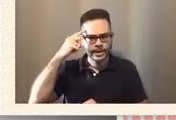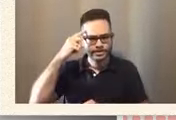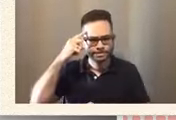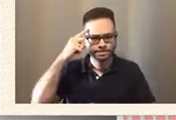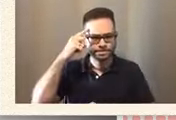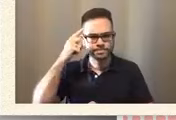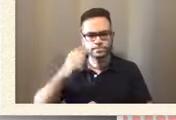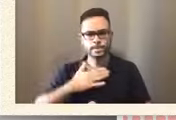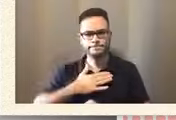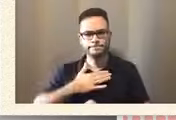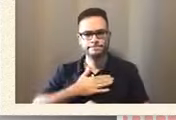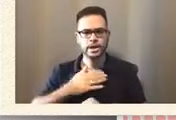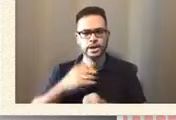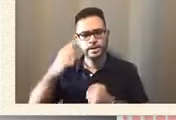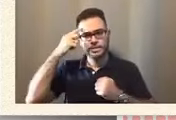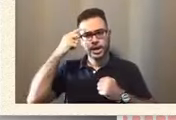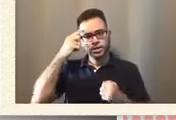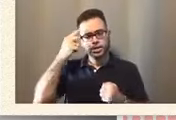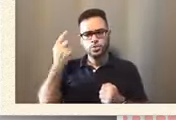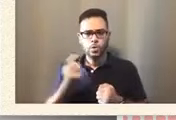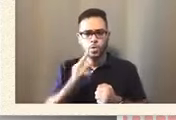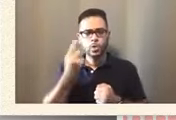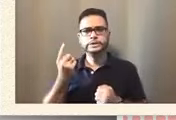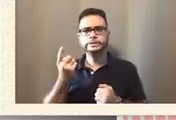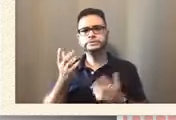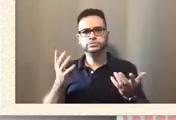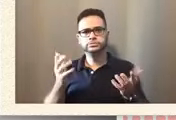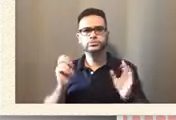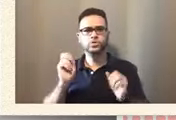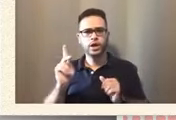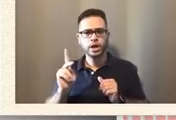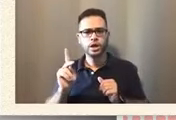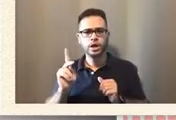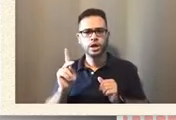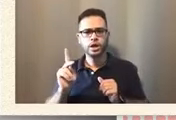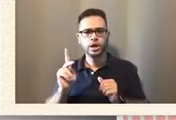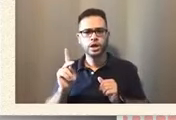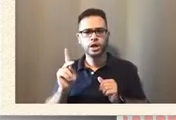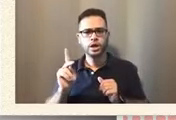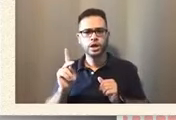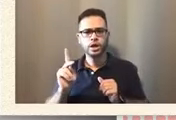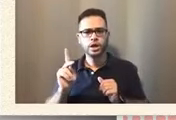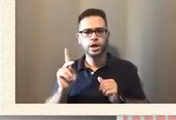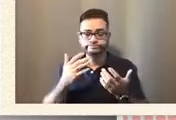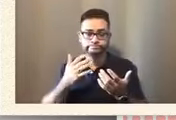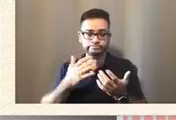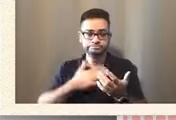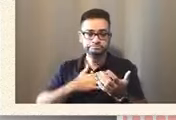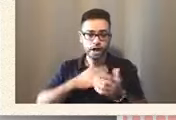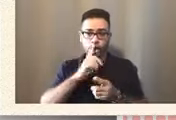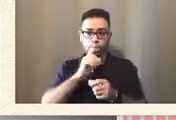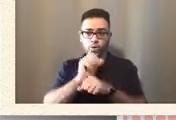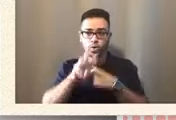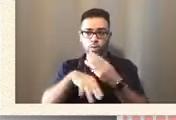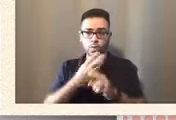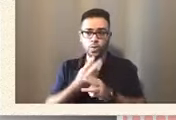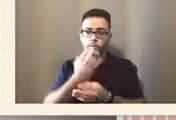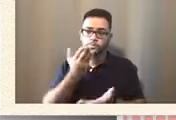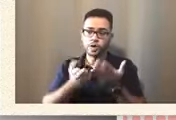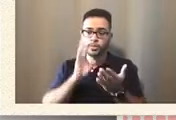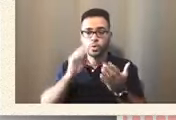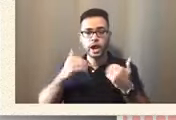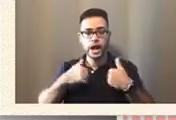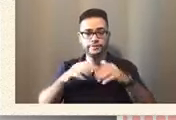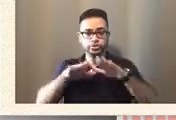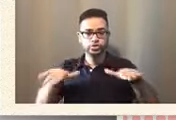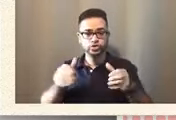was always that, okay, the reality is that I have a kid, possibly will have a kid with special needs, and I would need to